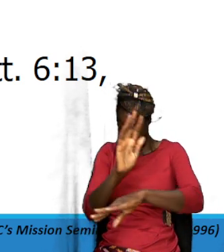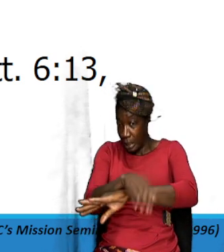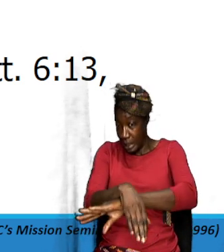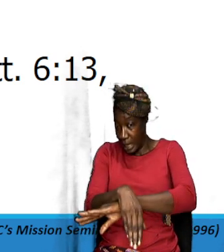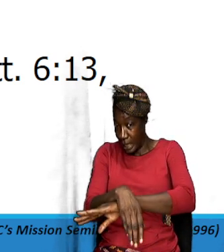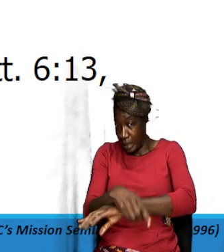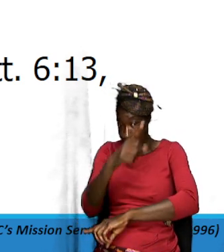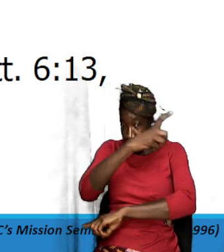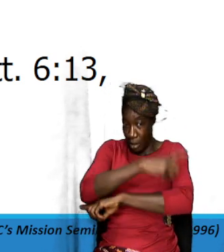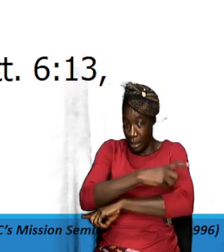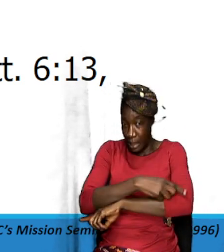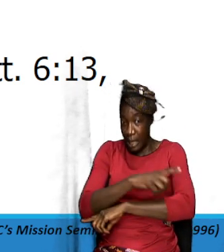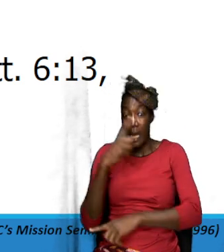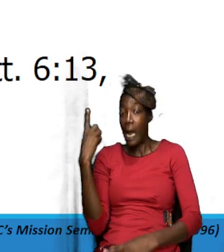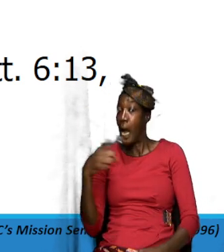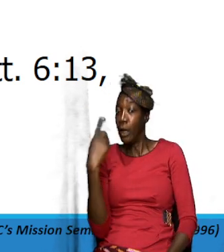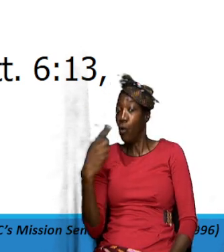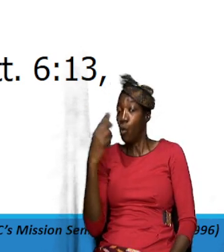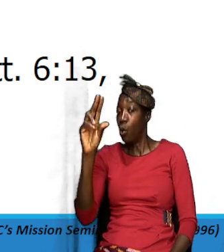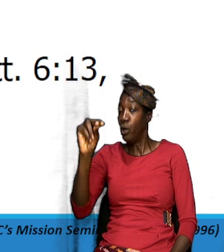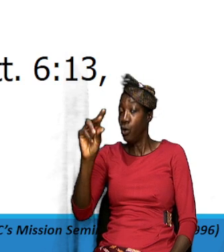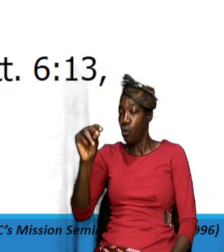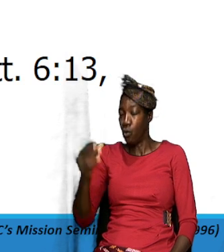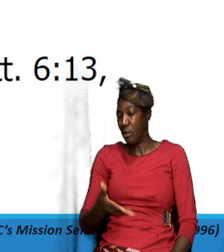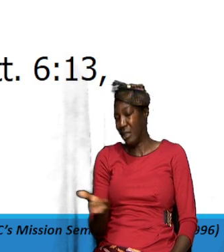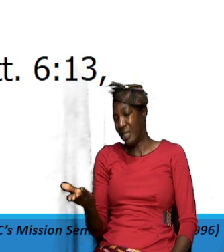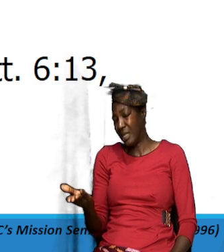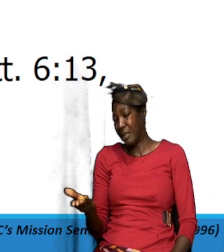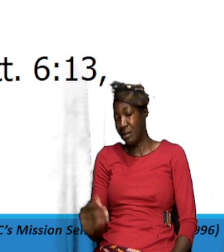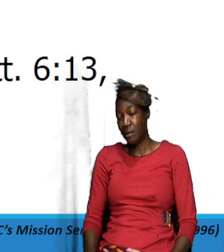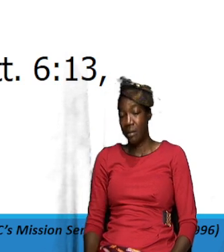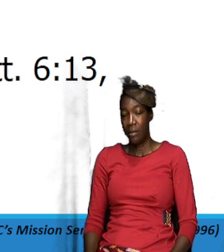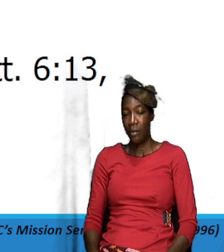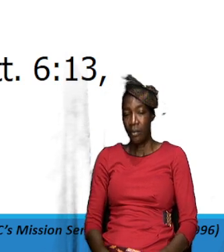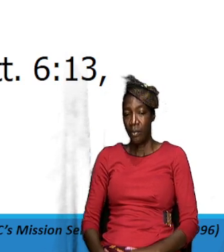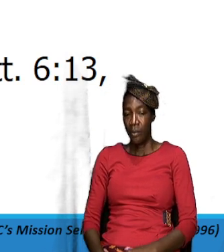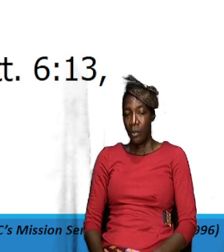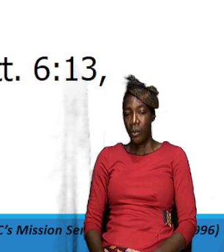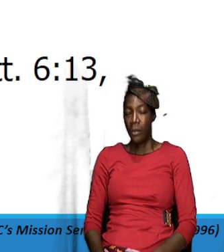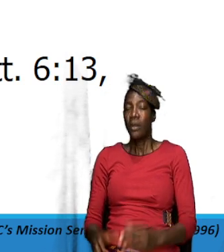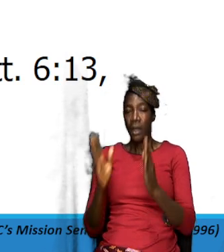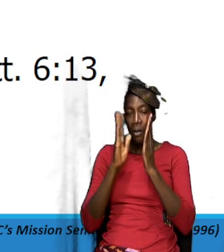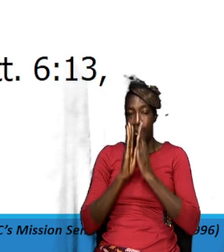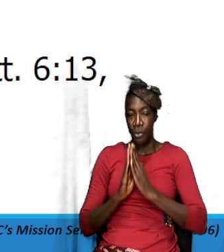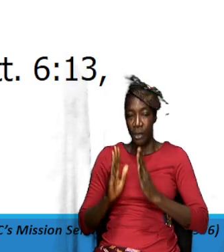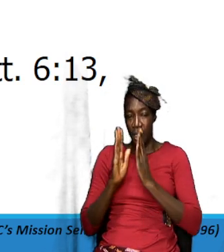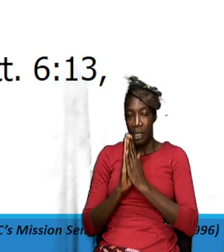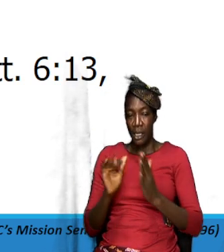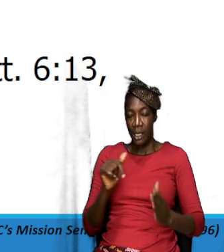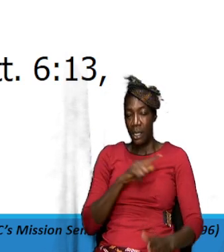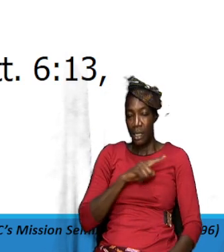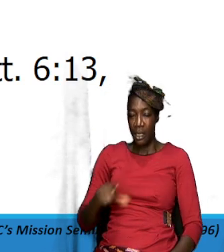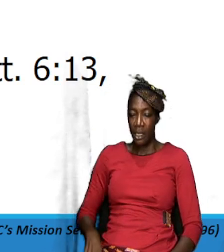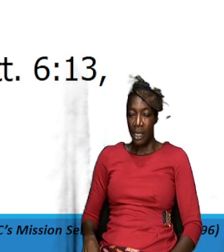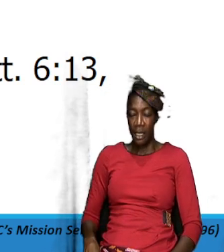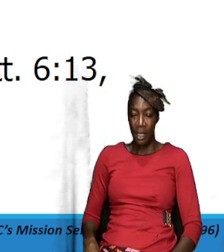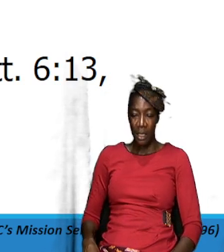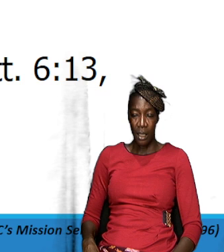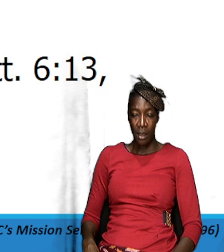these are some little things that is just general but you know we are to pray that the lord will